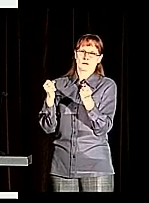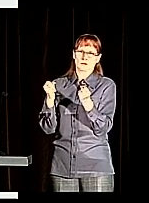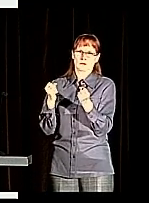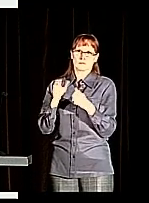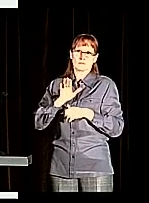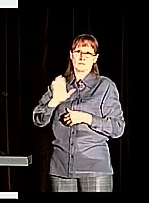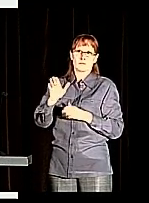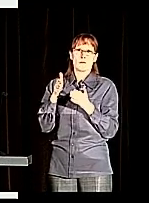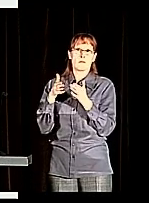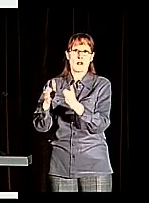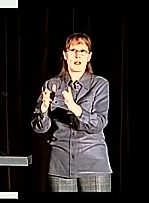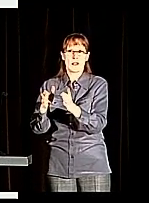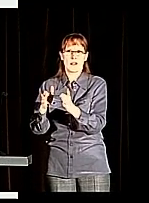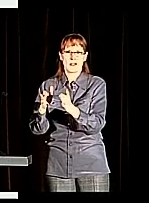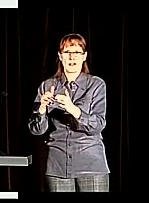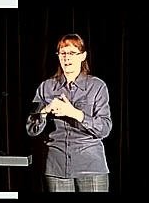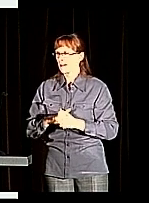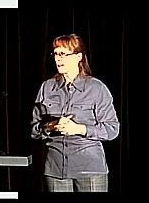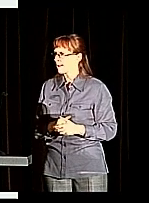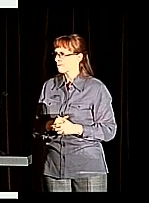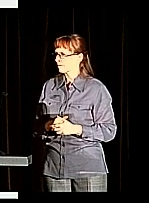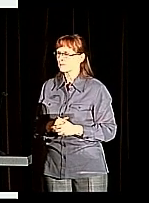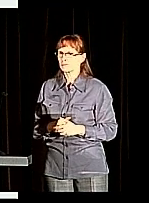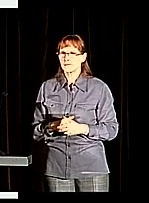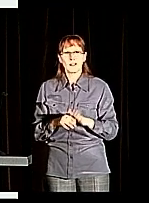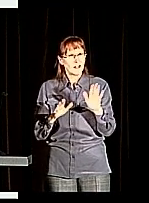I promise you we'll talk about Python eventually.